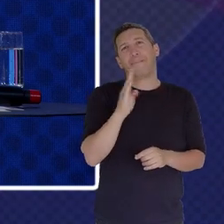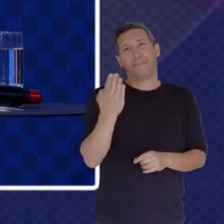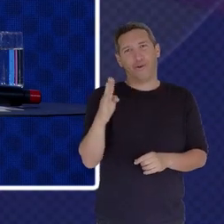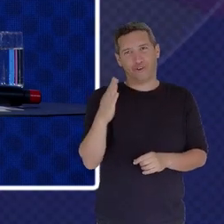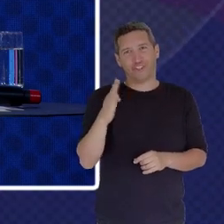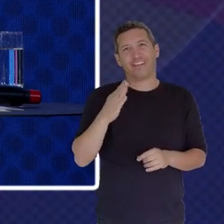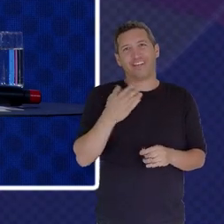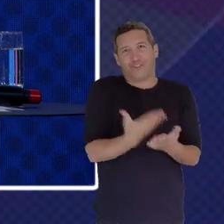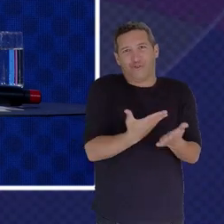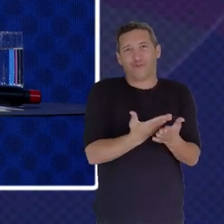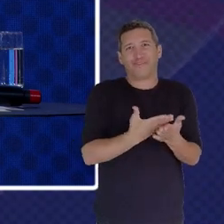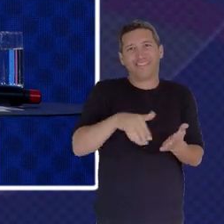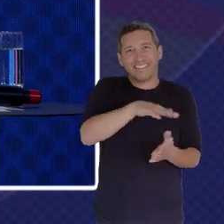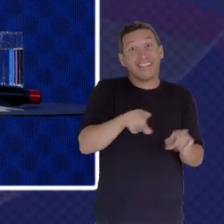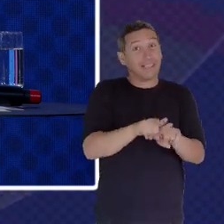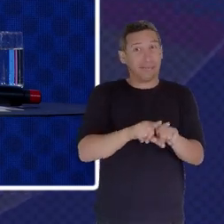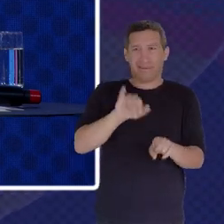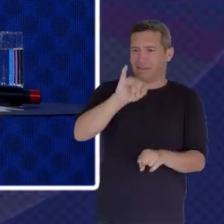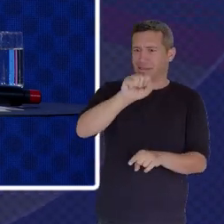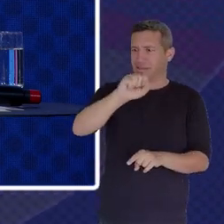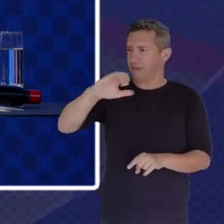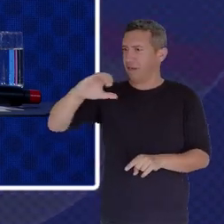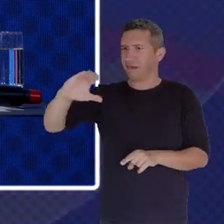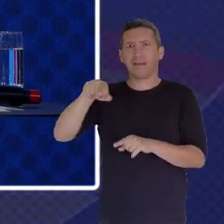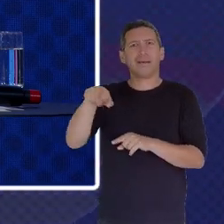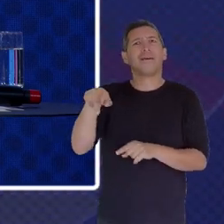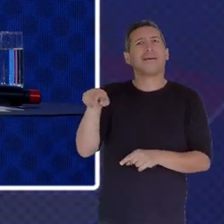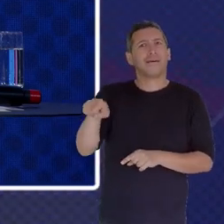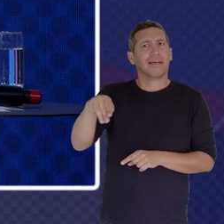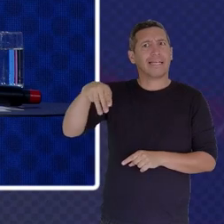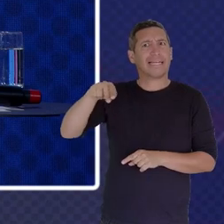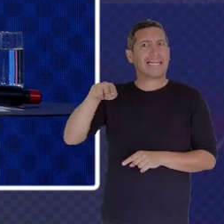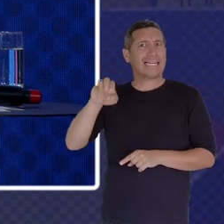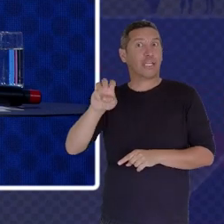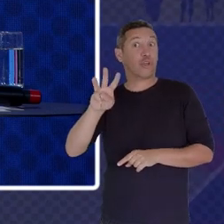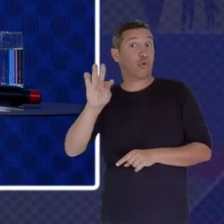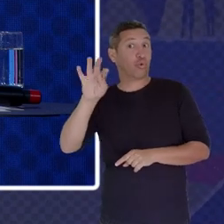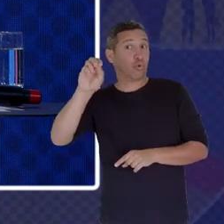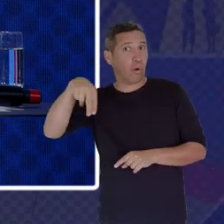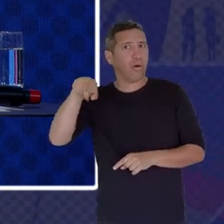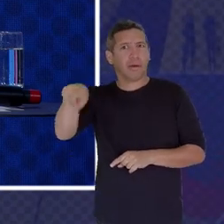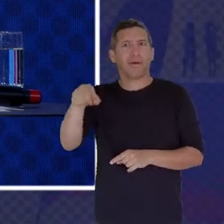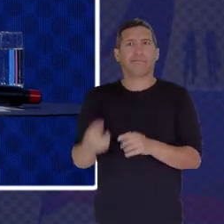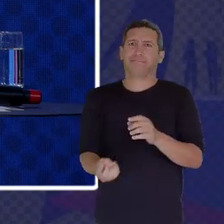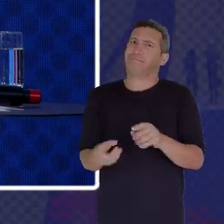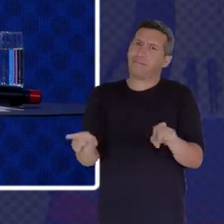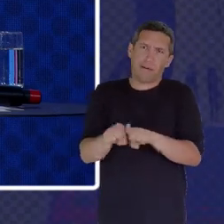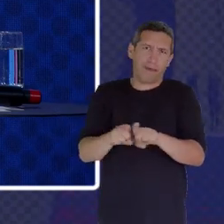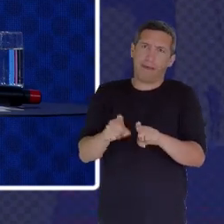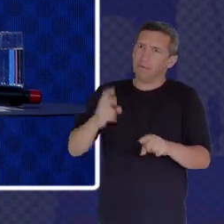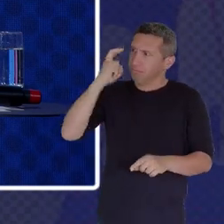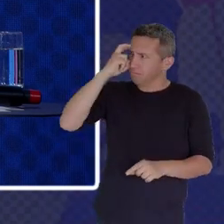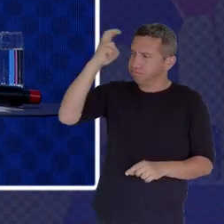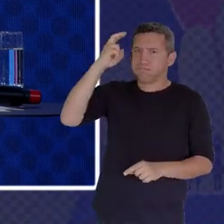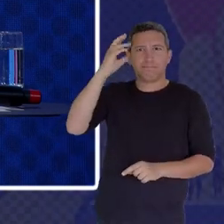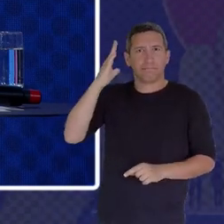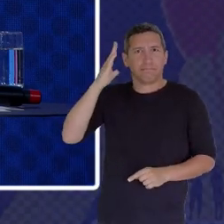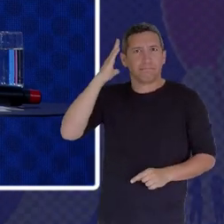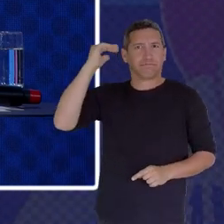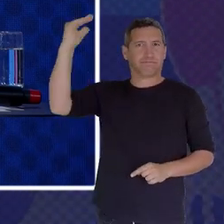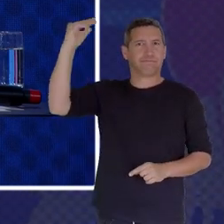Isaac Newton Was President Of The Royal Society For Several Years And You Know He Came Up With The Laws Of Mechanics